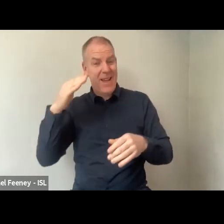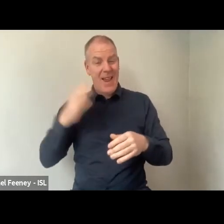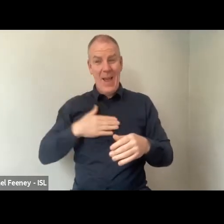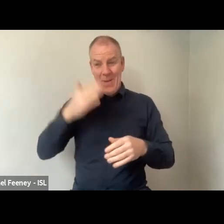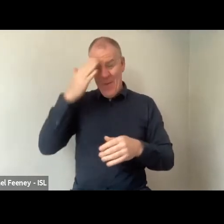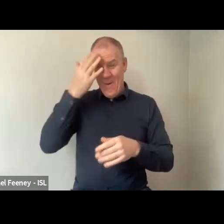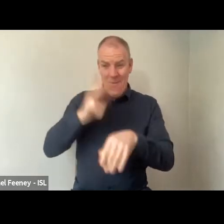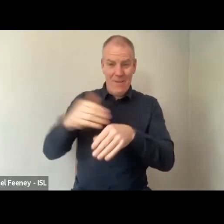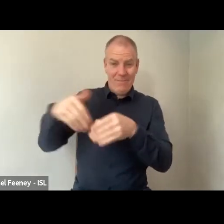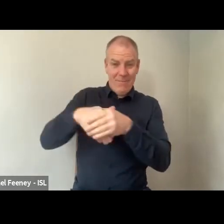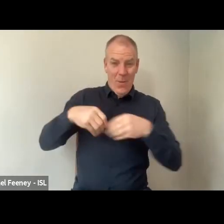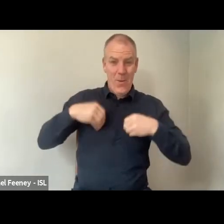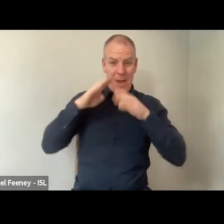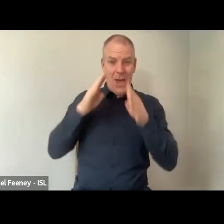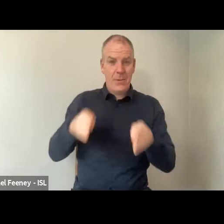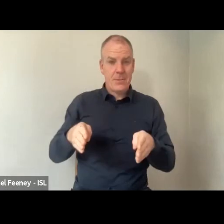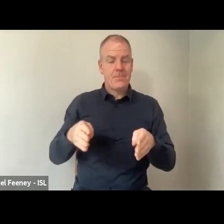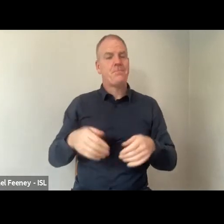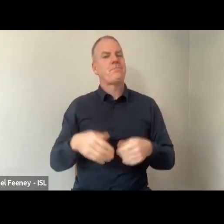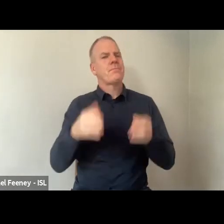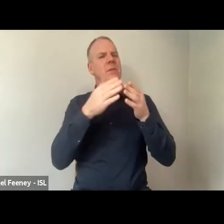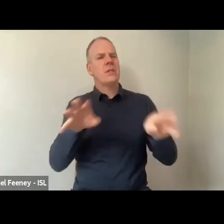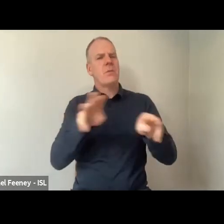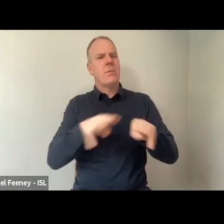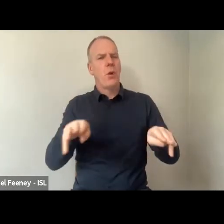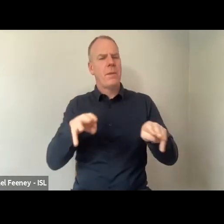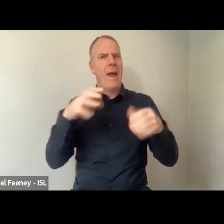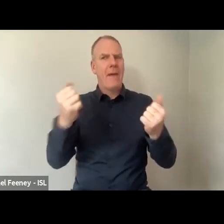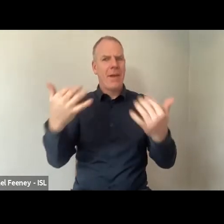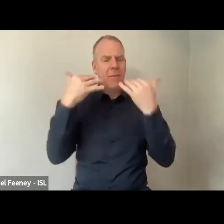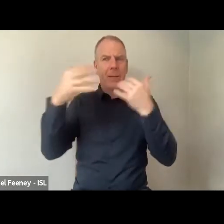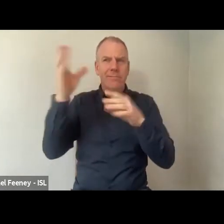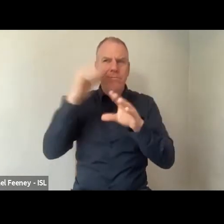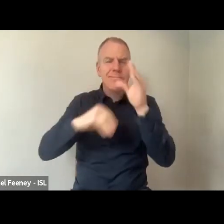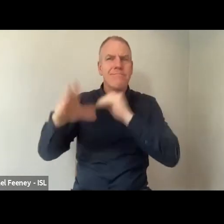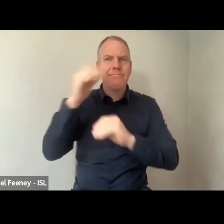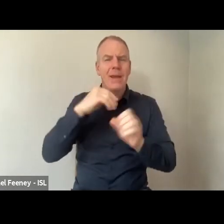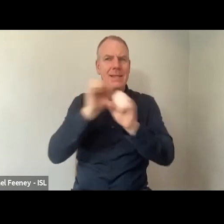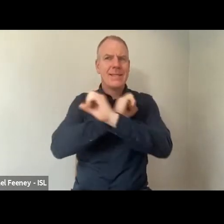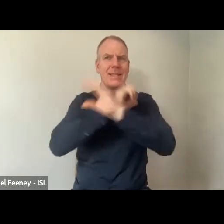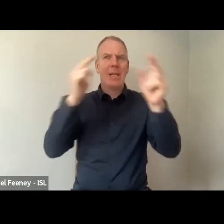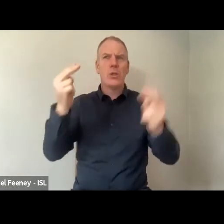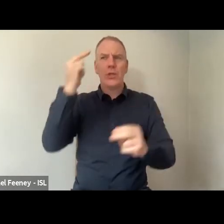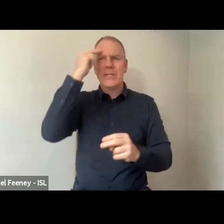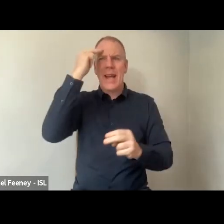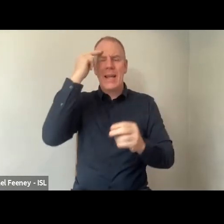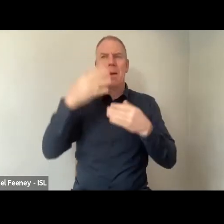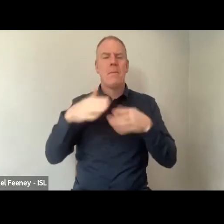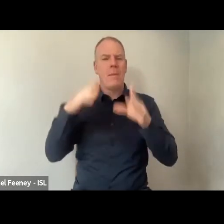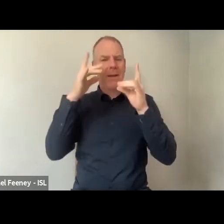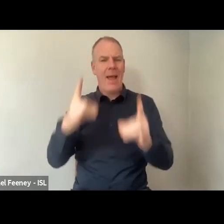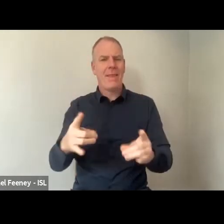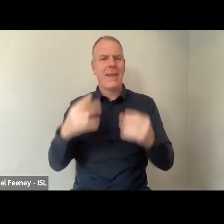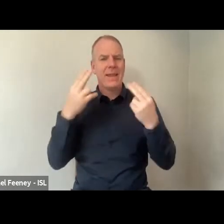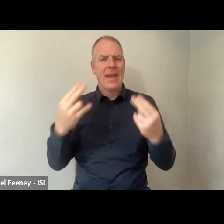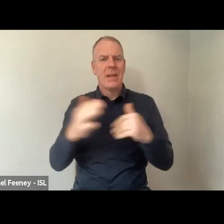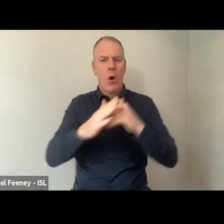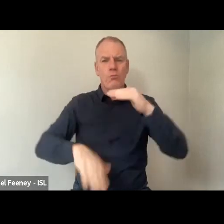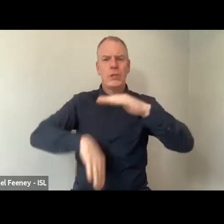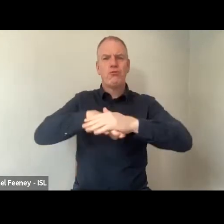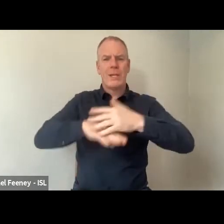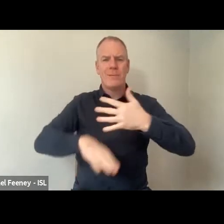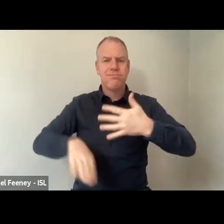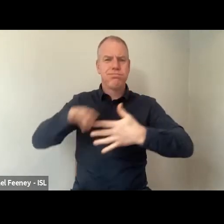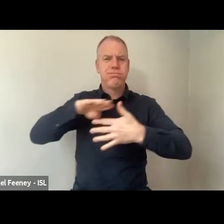general public have informed themselves and clearly understood the public health needs for restrictions and they've certainly